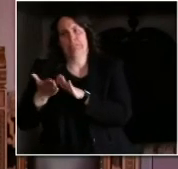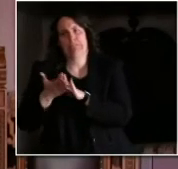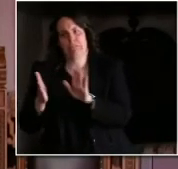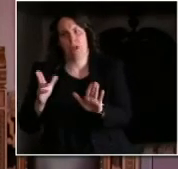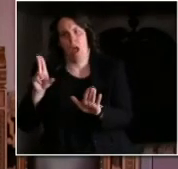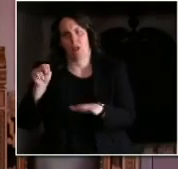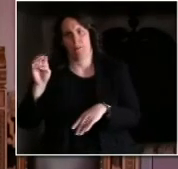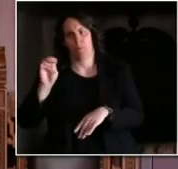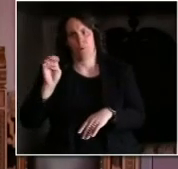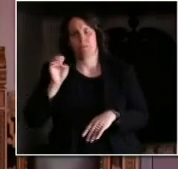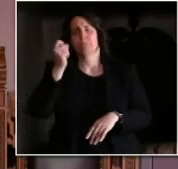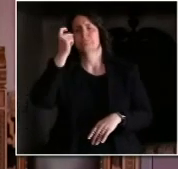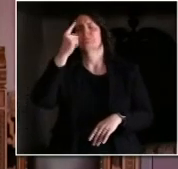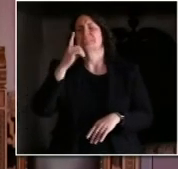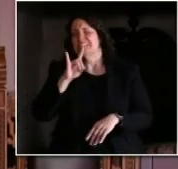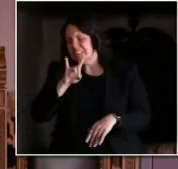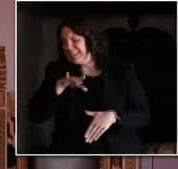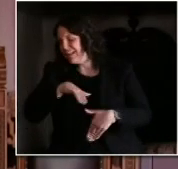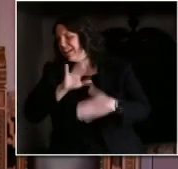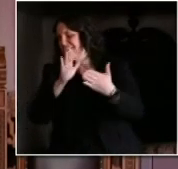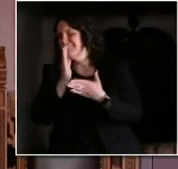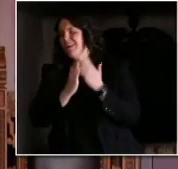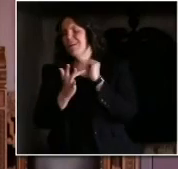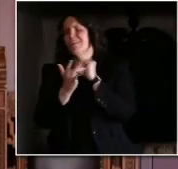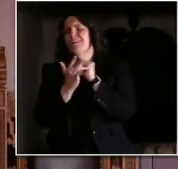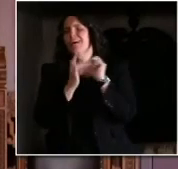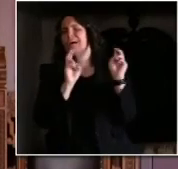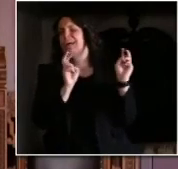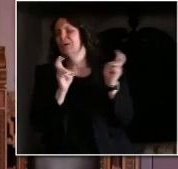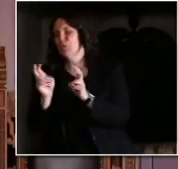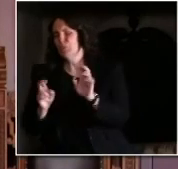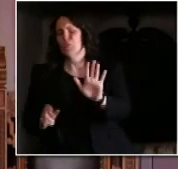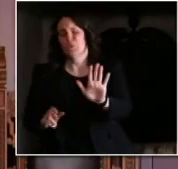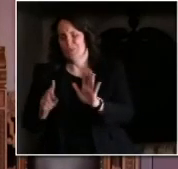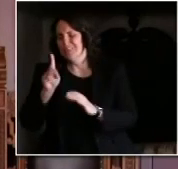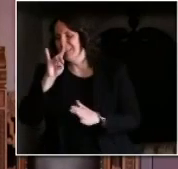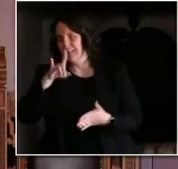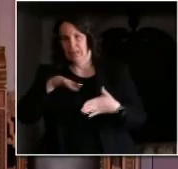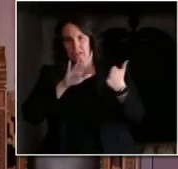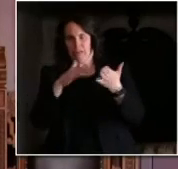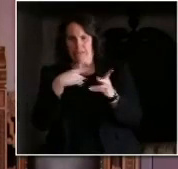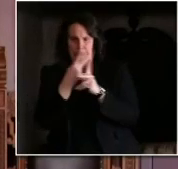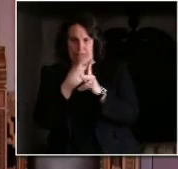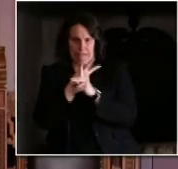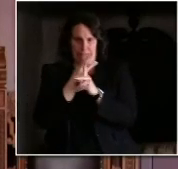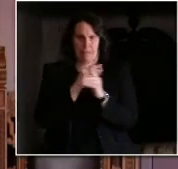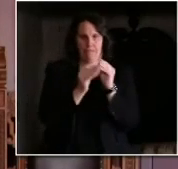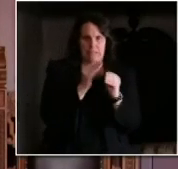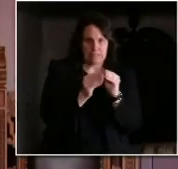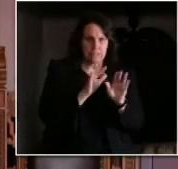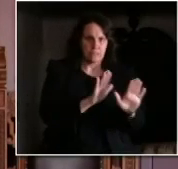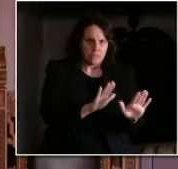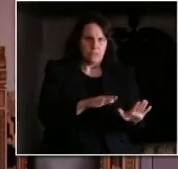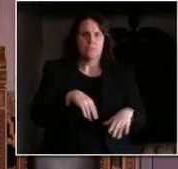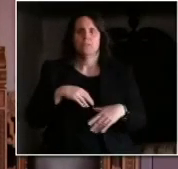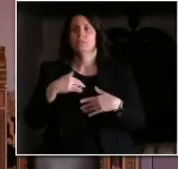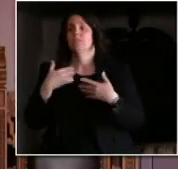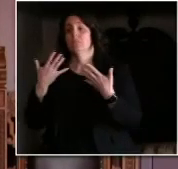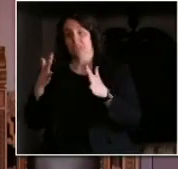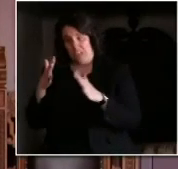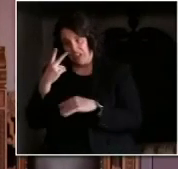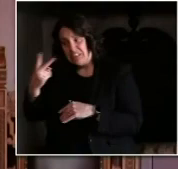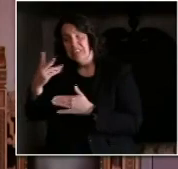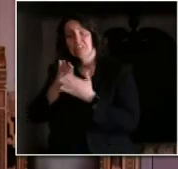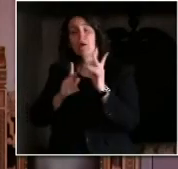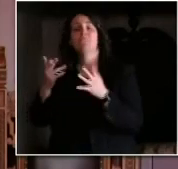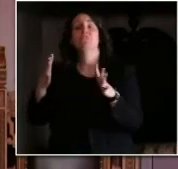in the beginning. But we've been receiving, and people, you know, some people are getting, I know there's